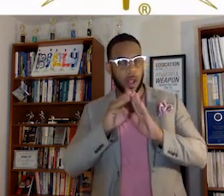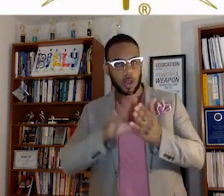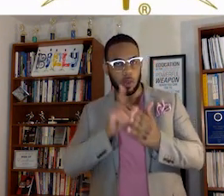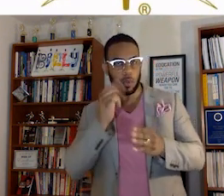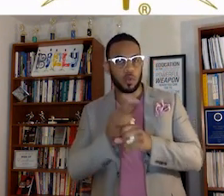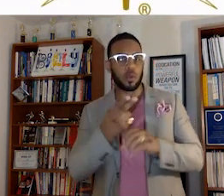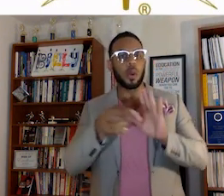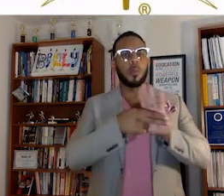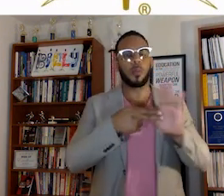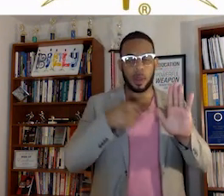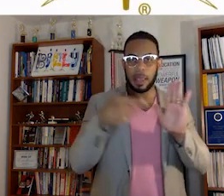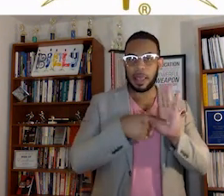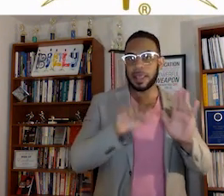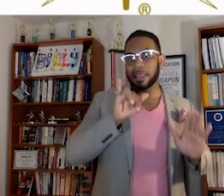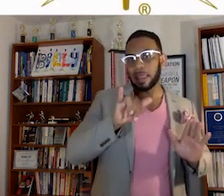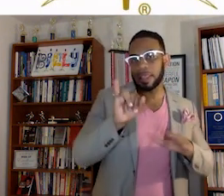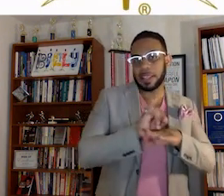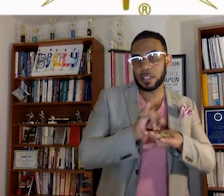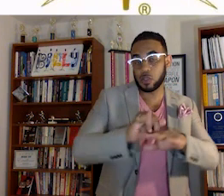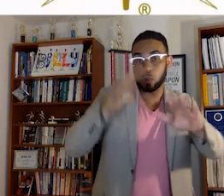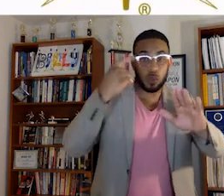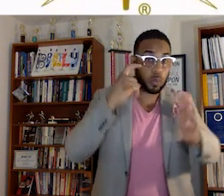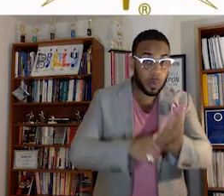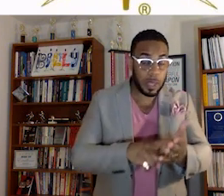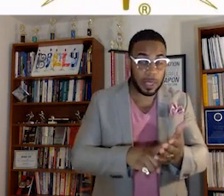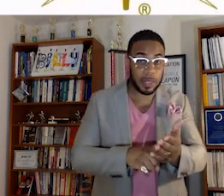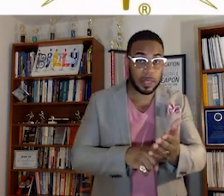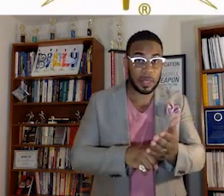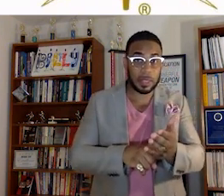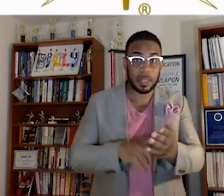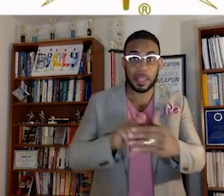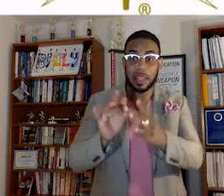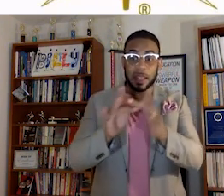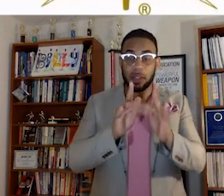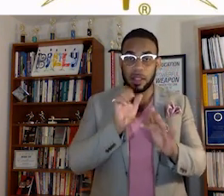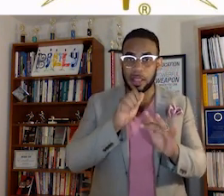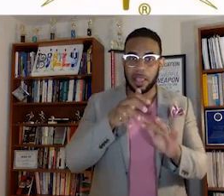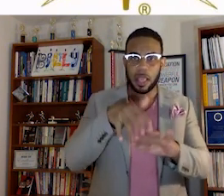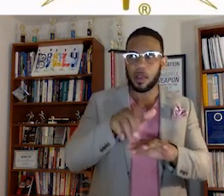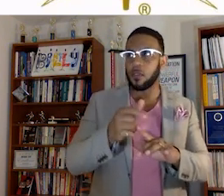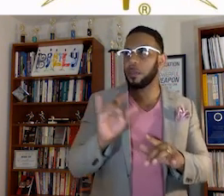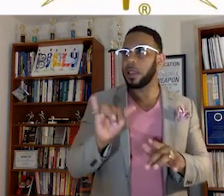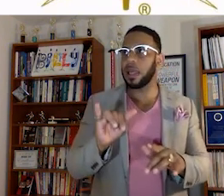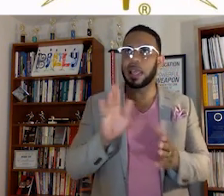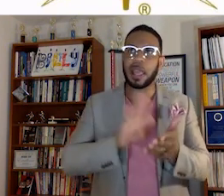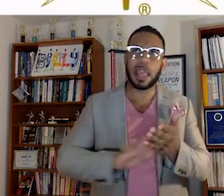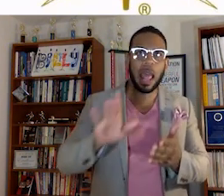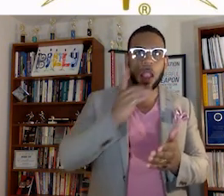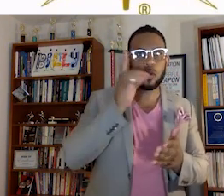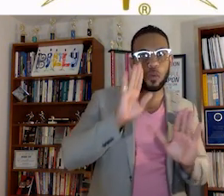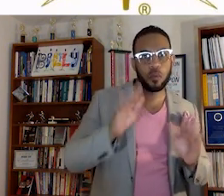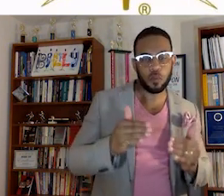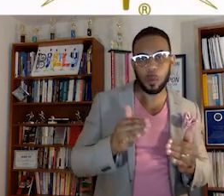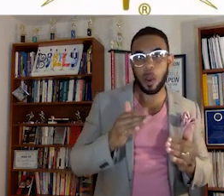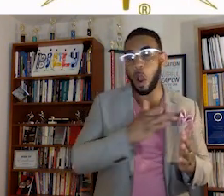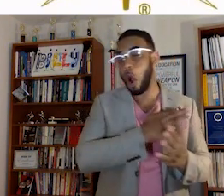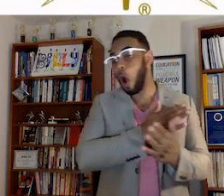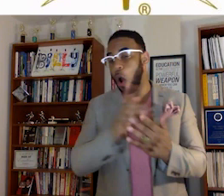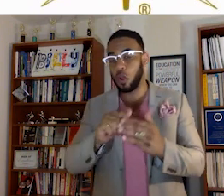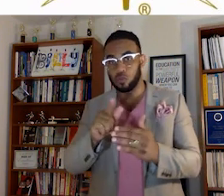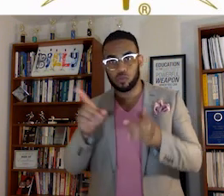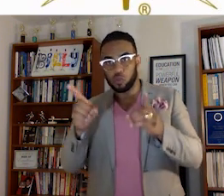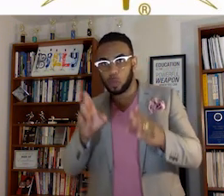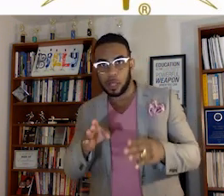use a brand that the industry recognizes, and a network that stems from like a college dorm room, all the way to